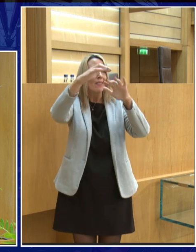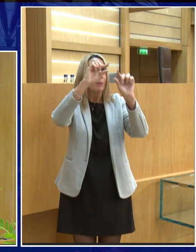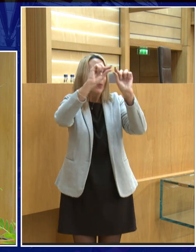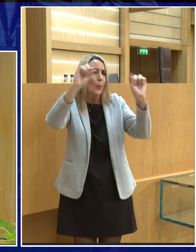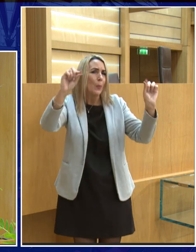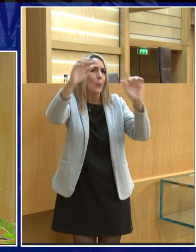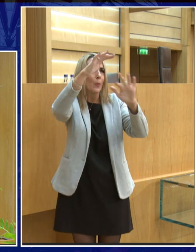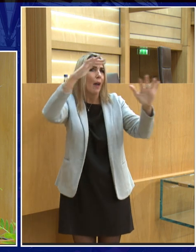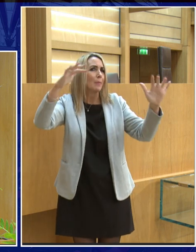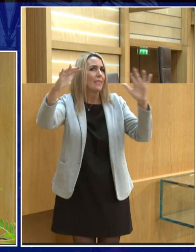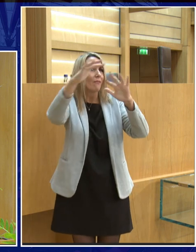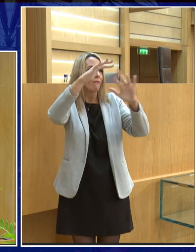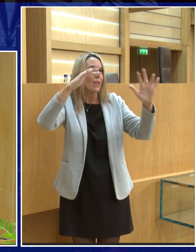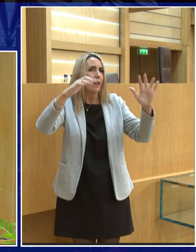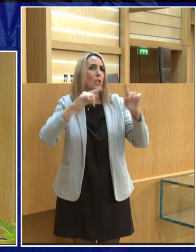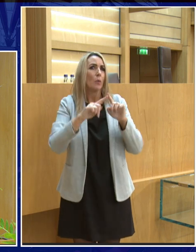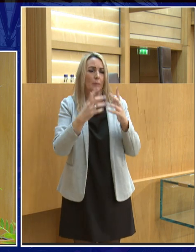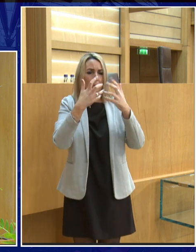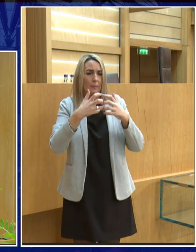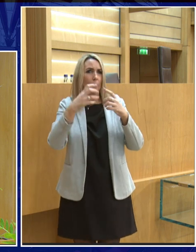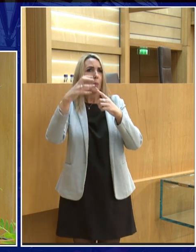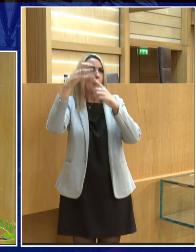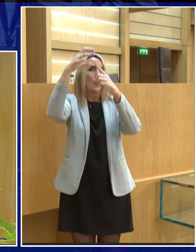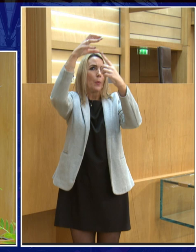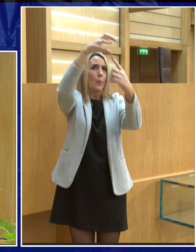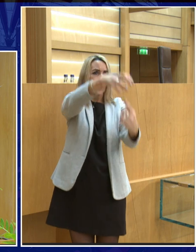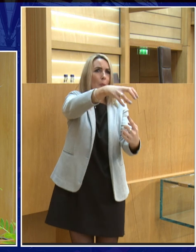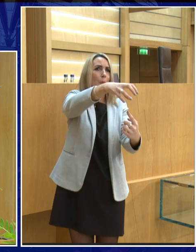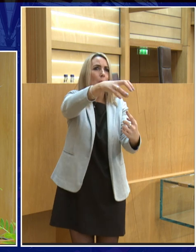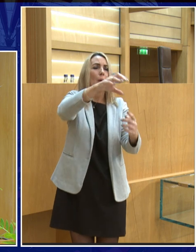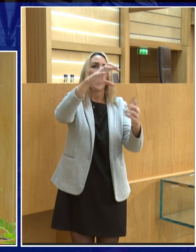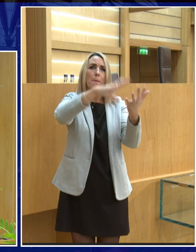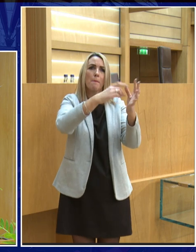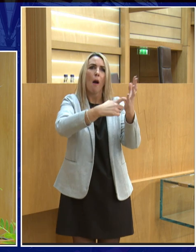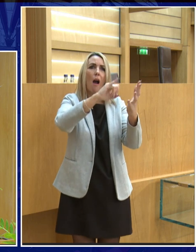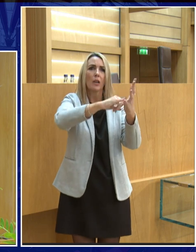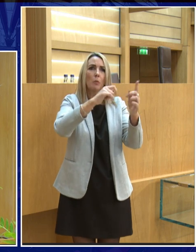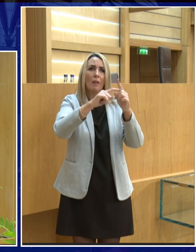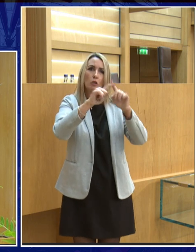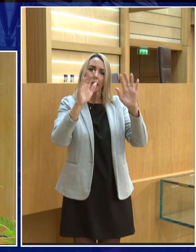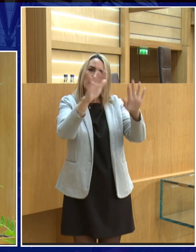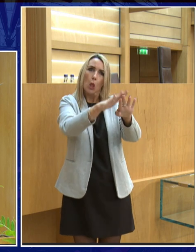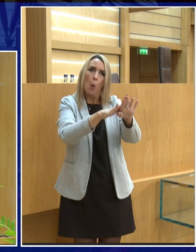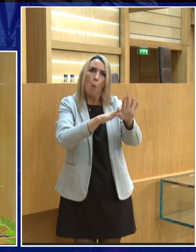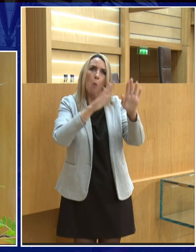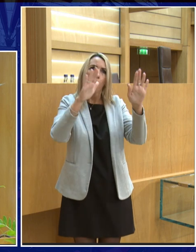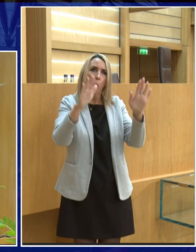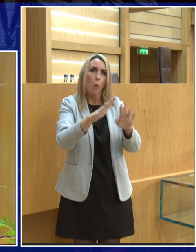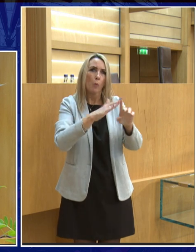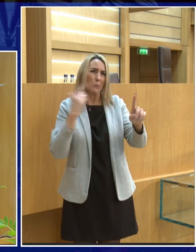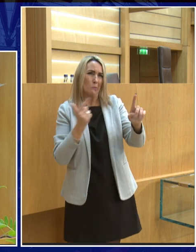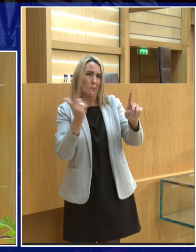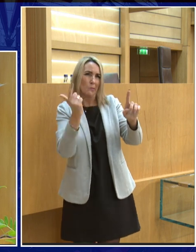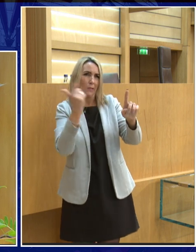thin atmosphere and so when we actually land things on the Martian surface we need to find ways of slowing them down because they're zooming through space